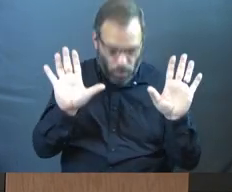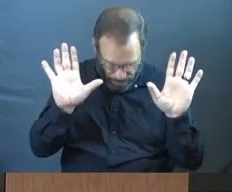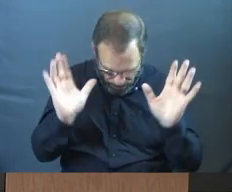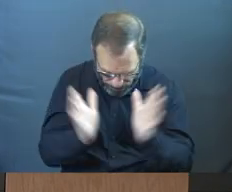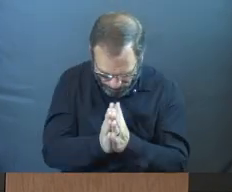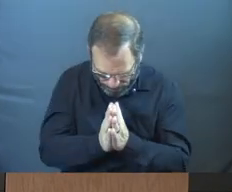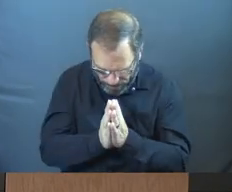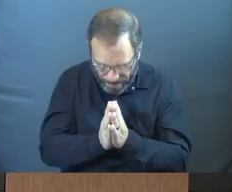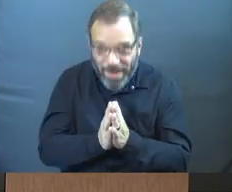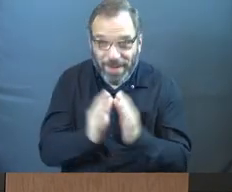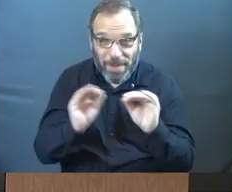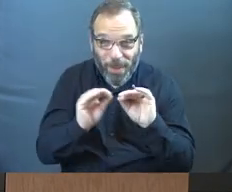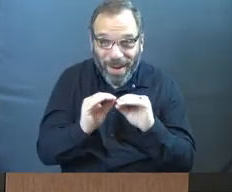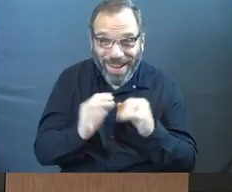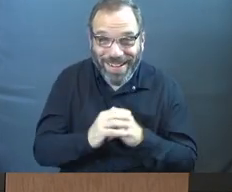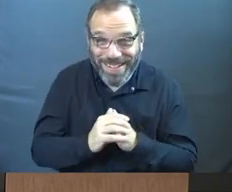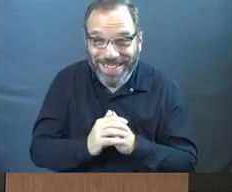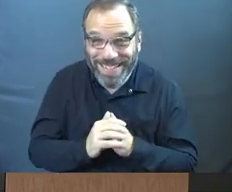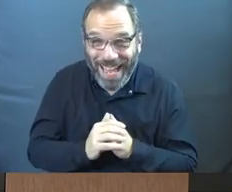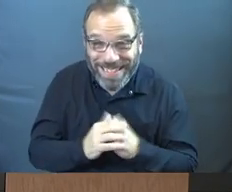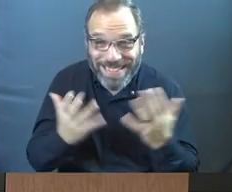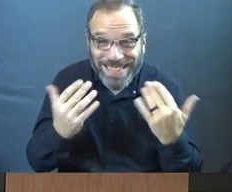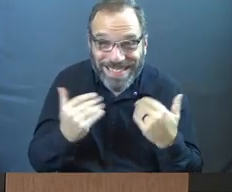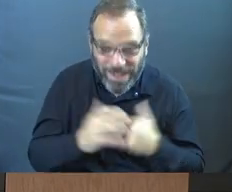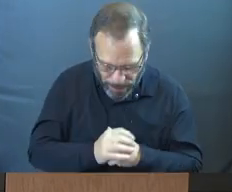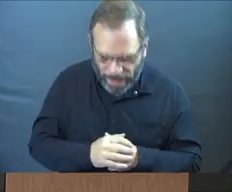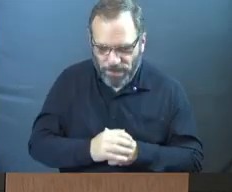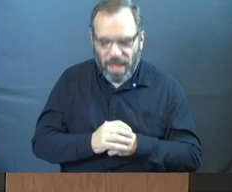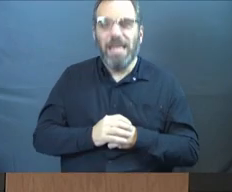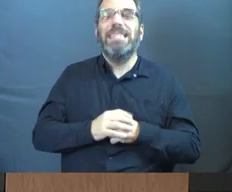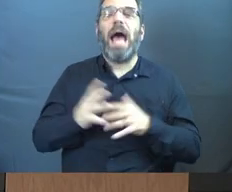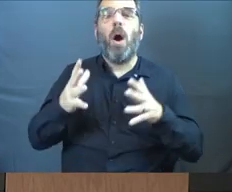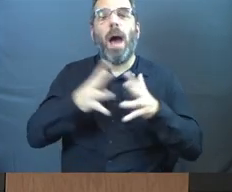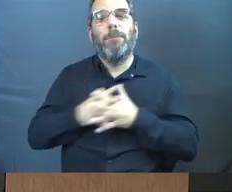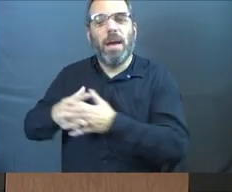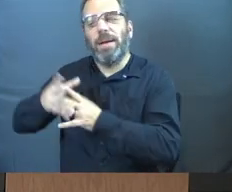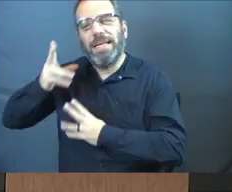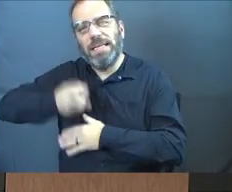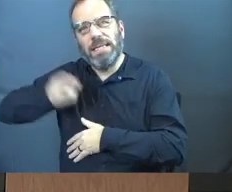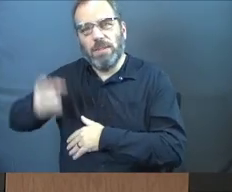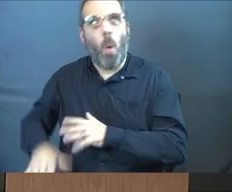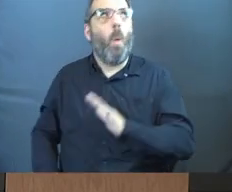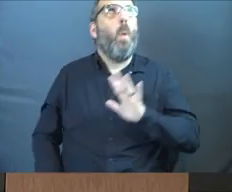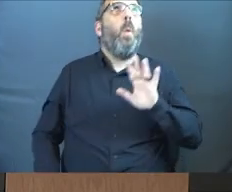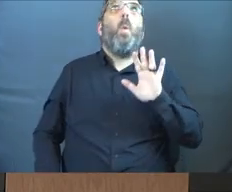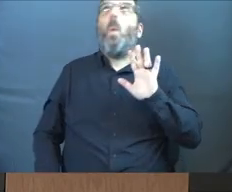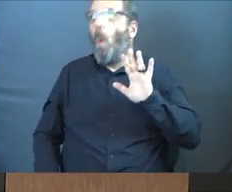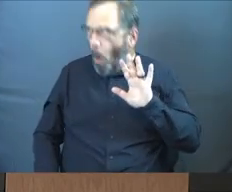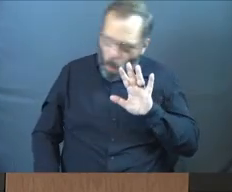Okay. How about some more? Let's look at American history. Woo.